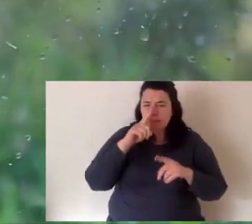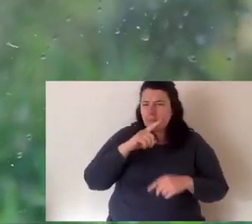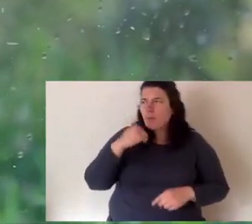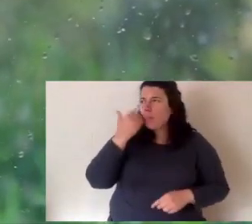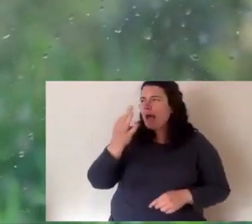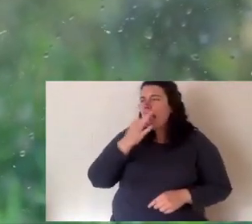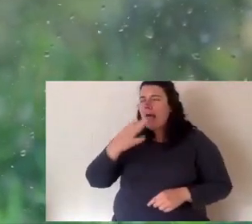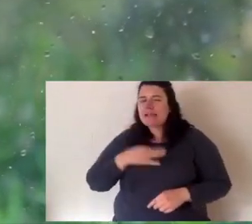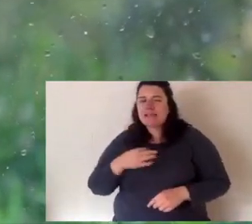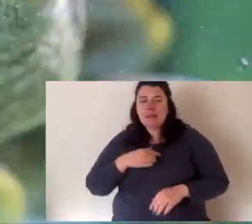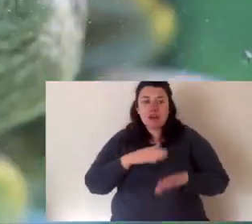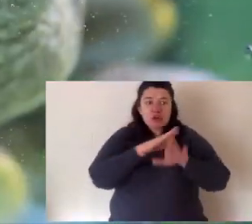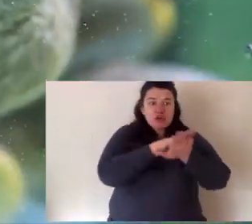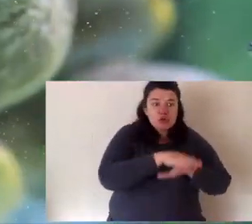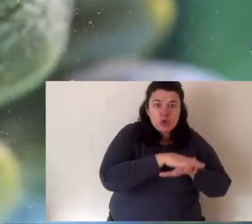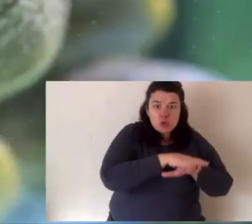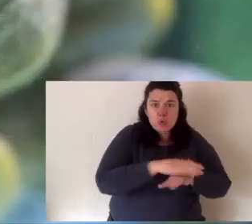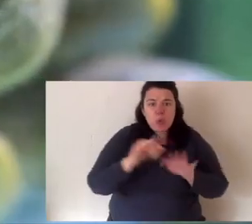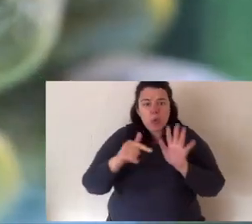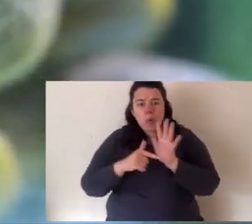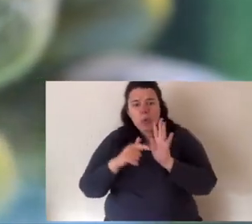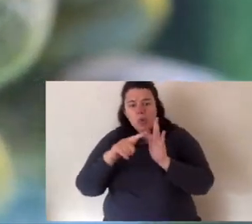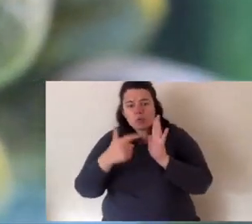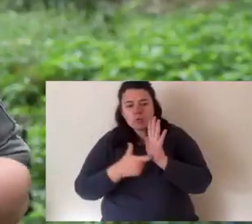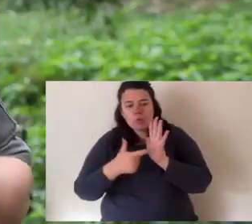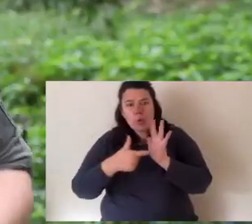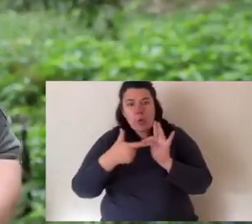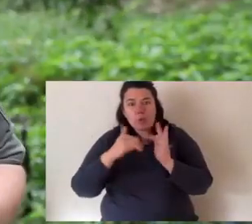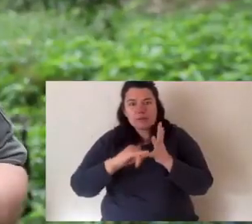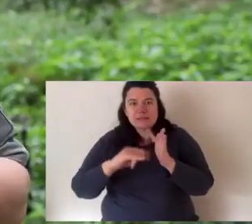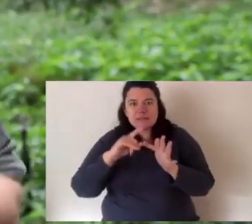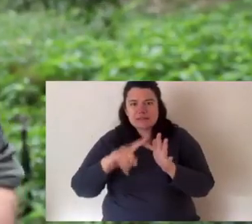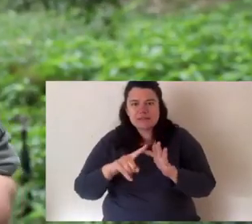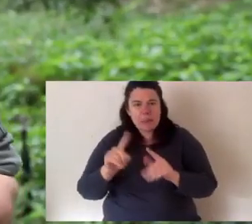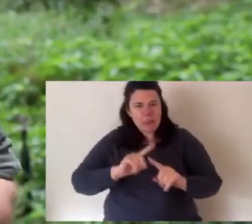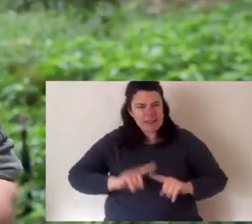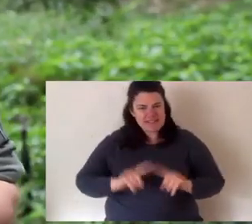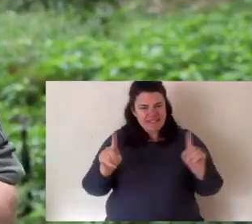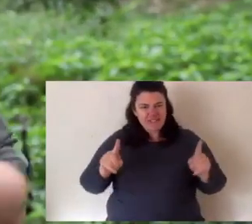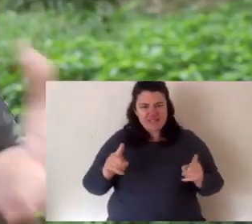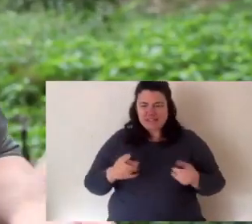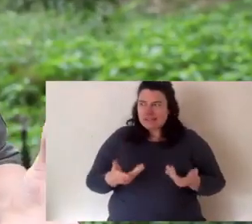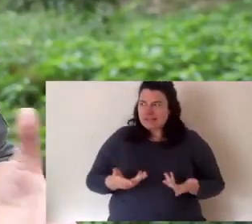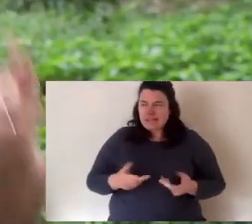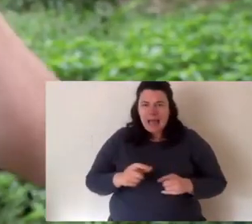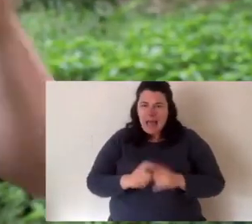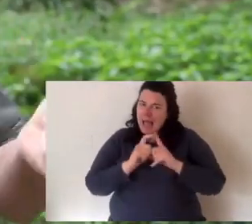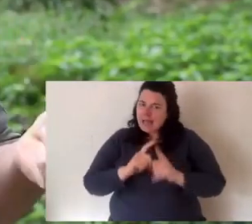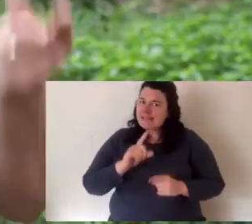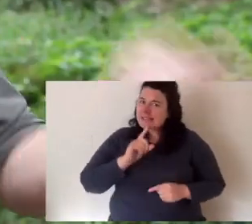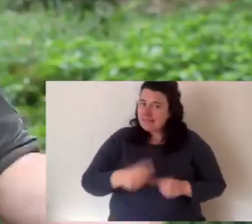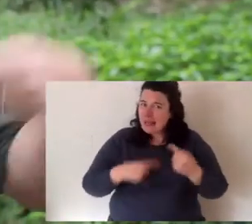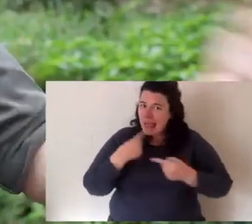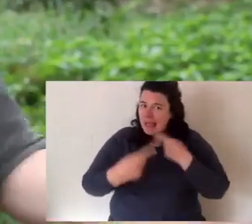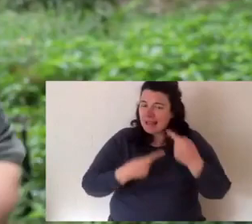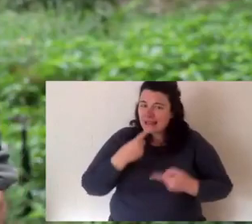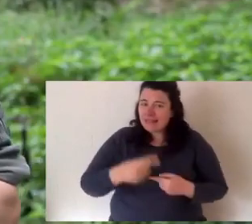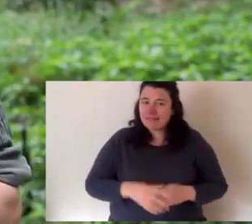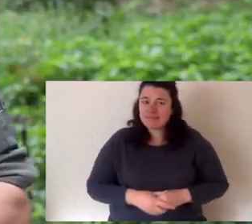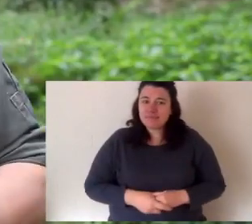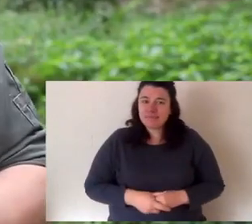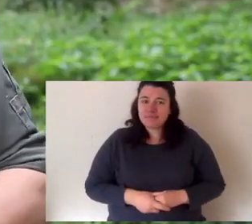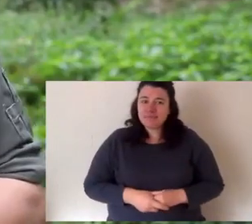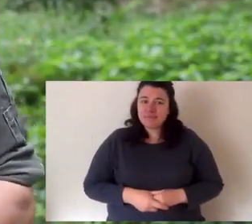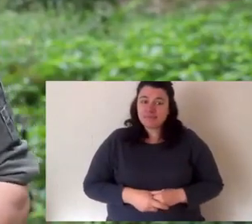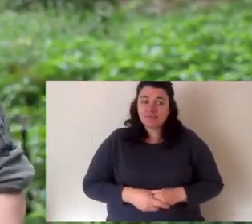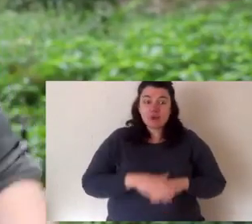what's the difference between a turtle and a tortoise? Turtles to tortoises are easy. Just think, sea turtles have flippers,